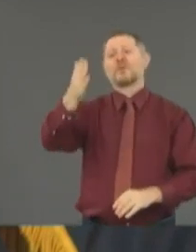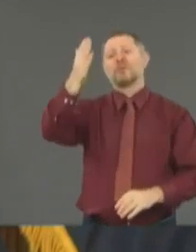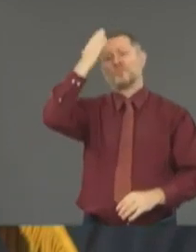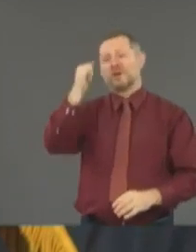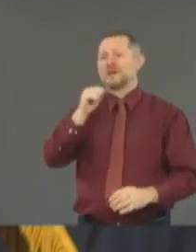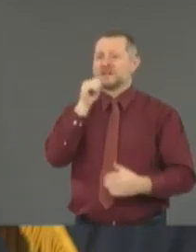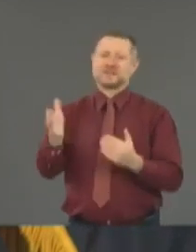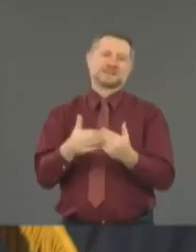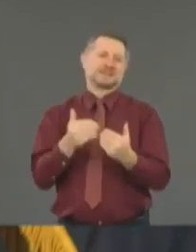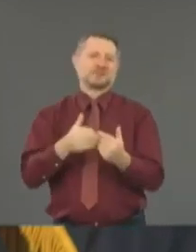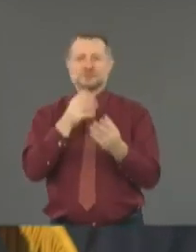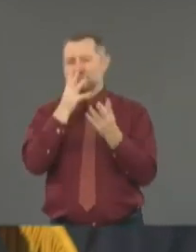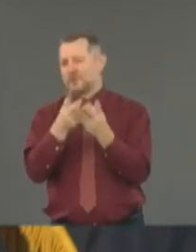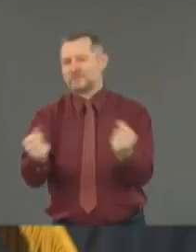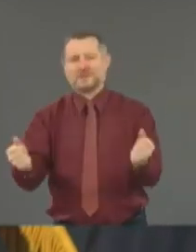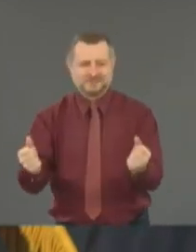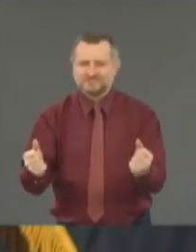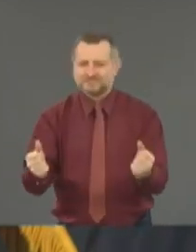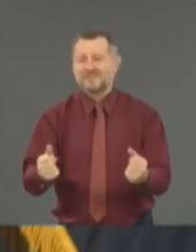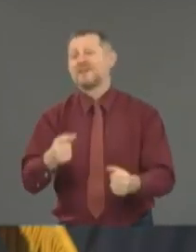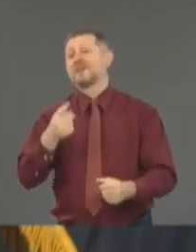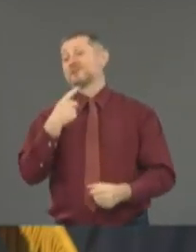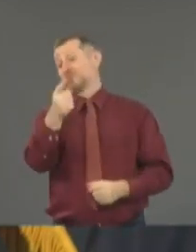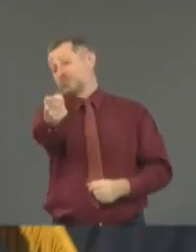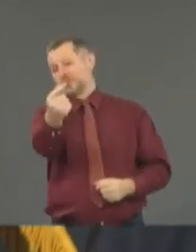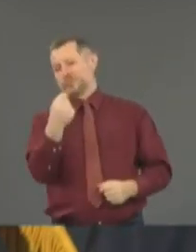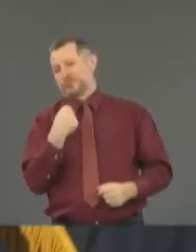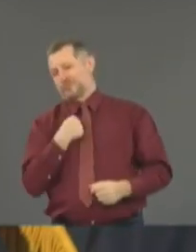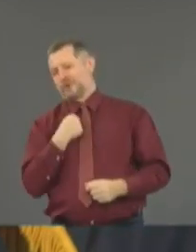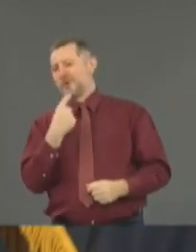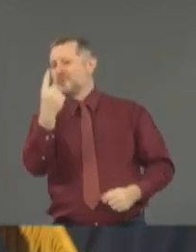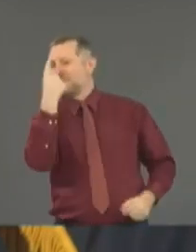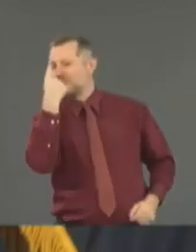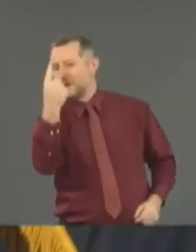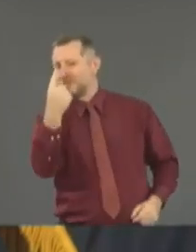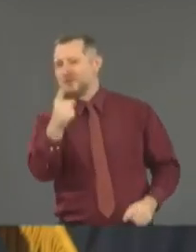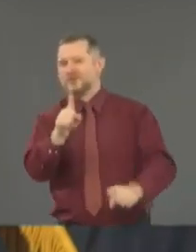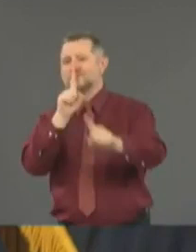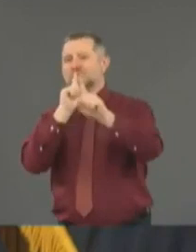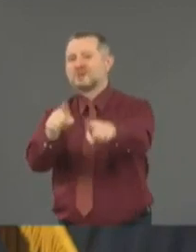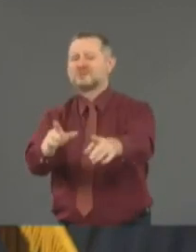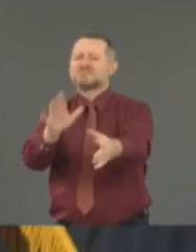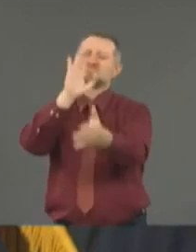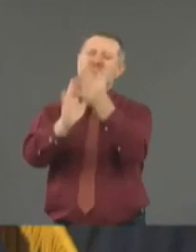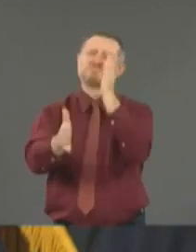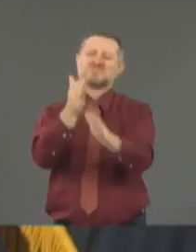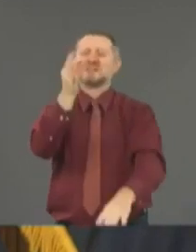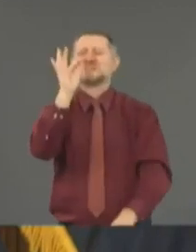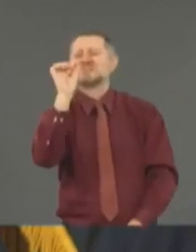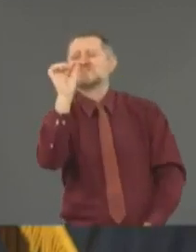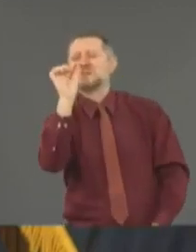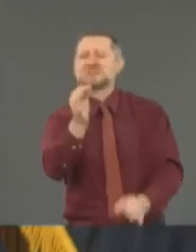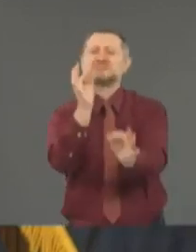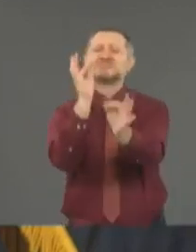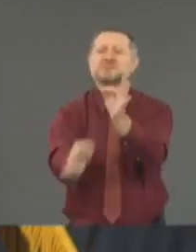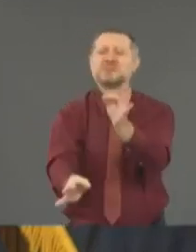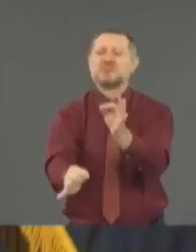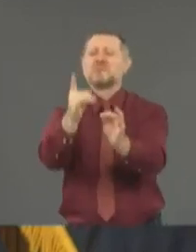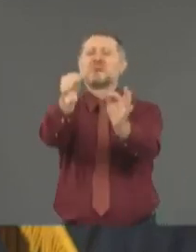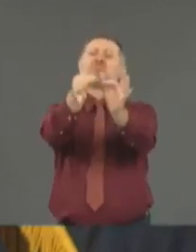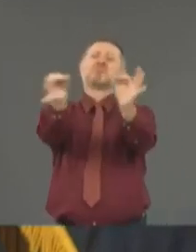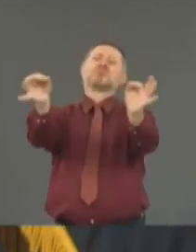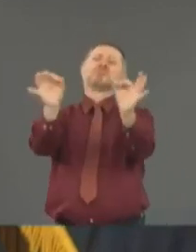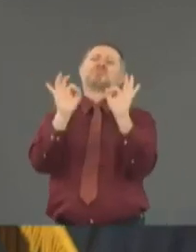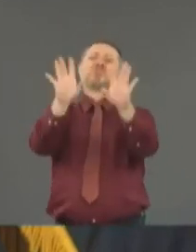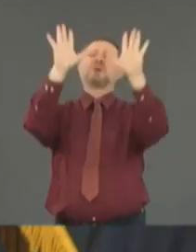accustomed to one answer, one solution. There's just one sentence that will answer everything.